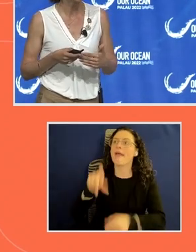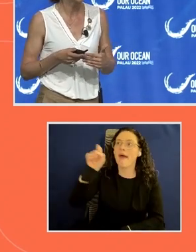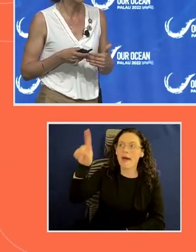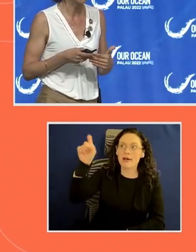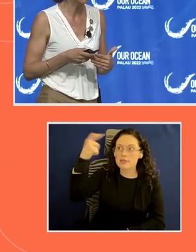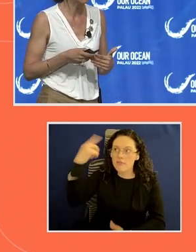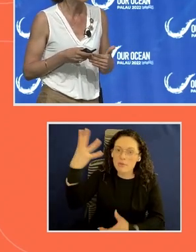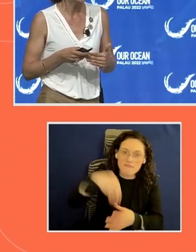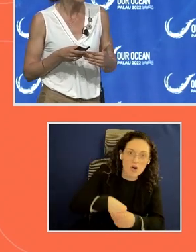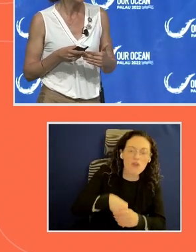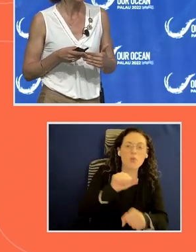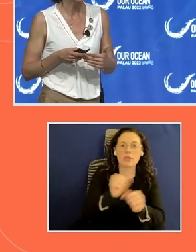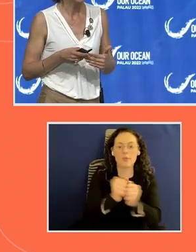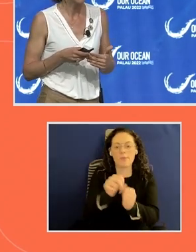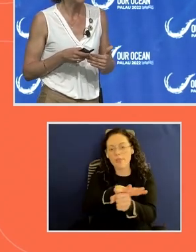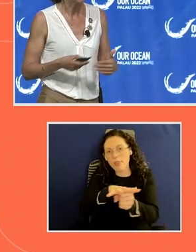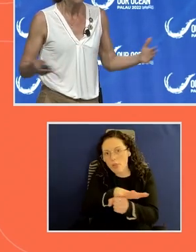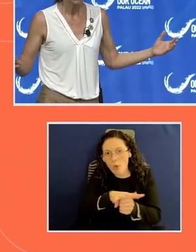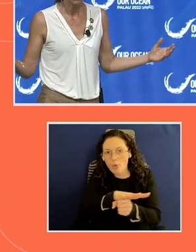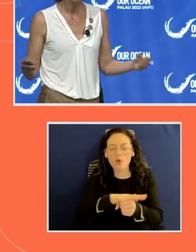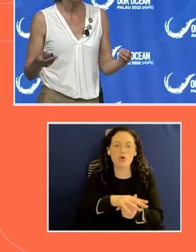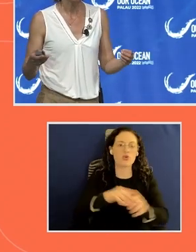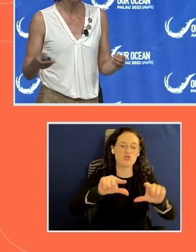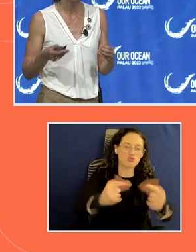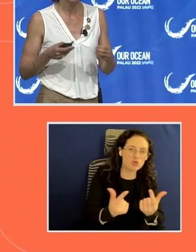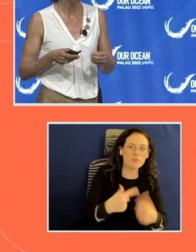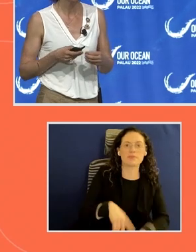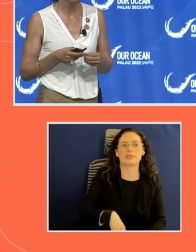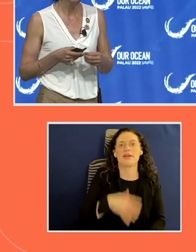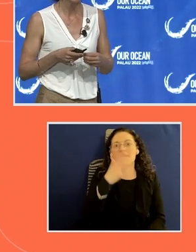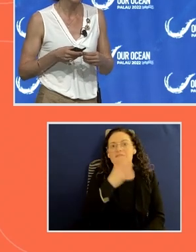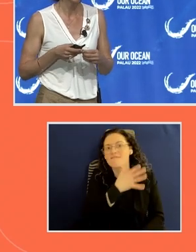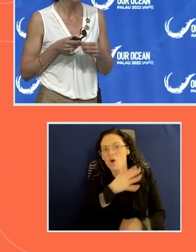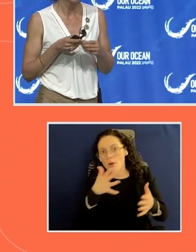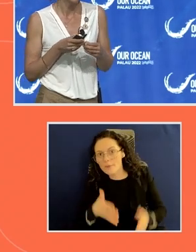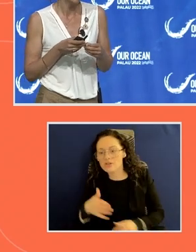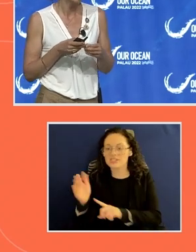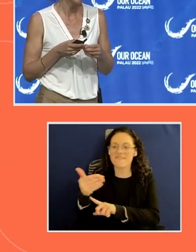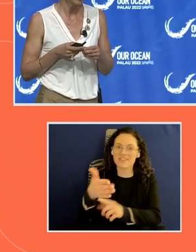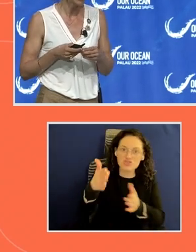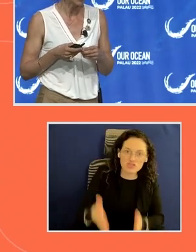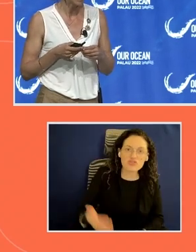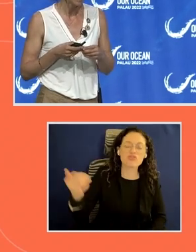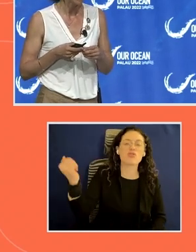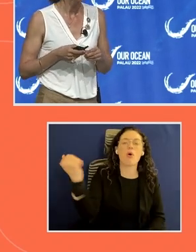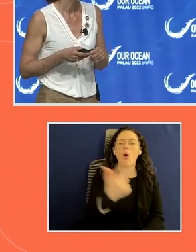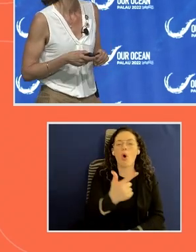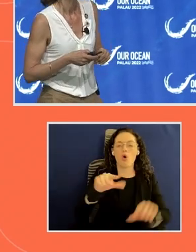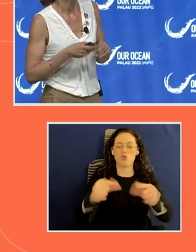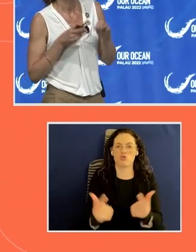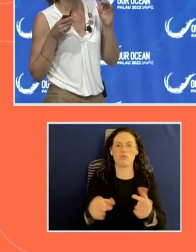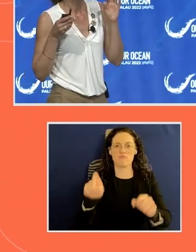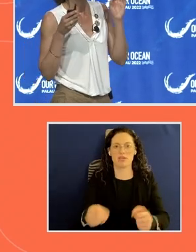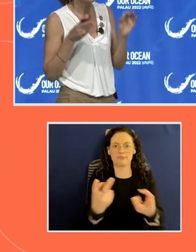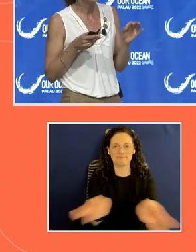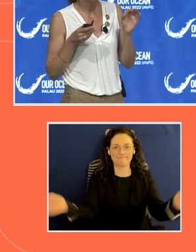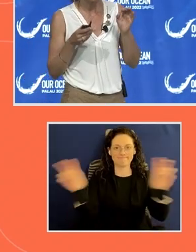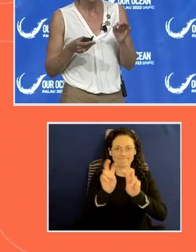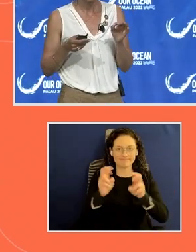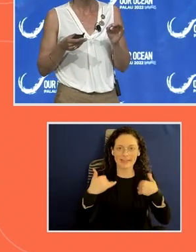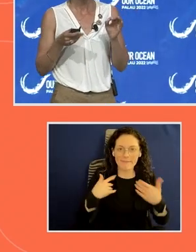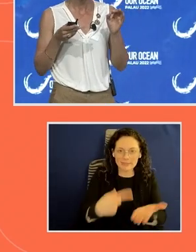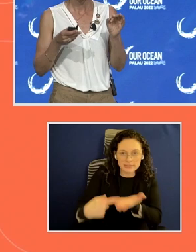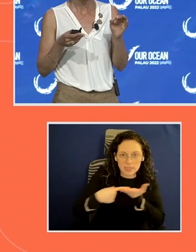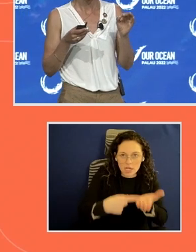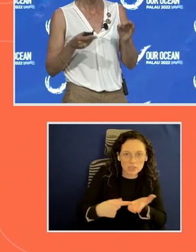groups and fishers and civil society. All these groups had to come together at the table. But there is one